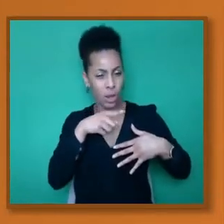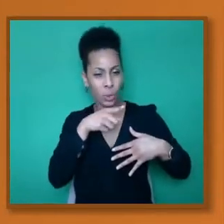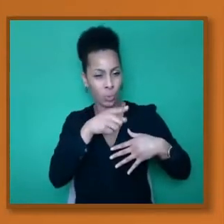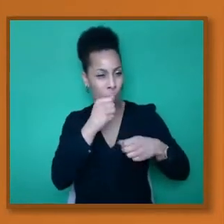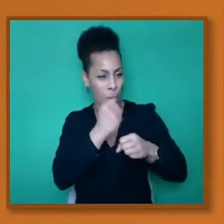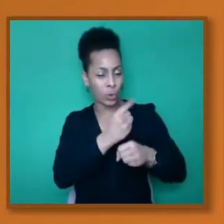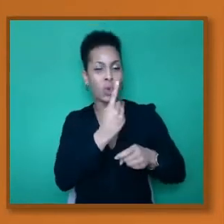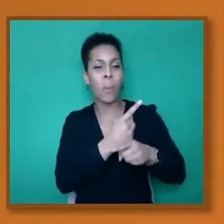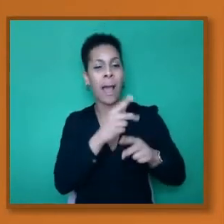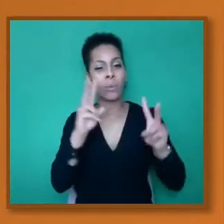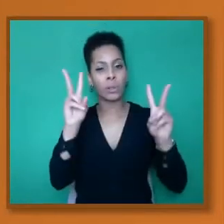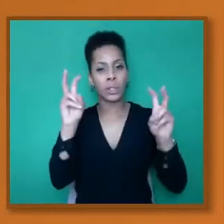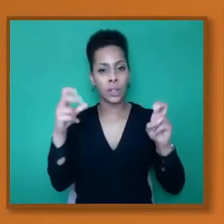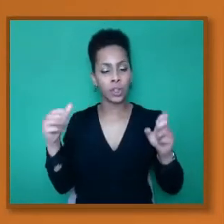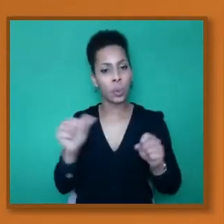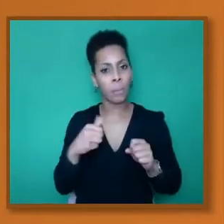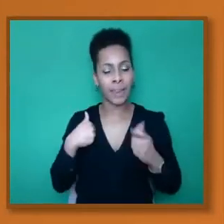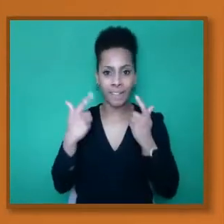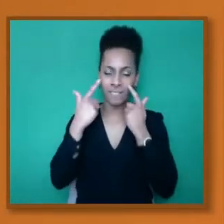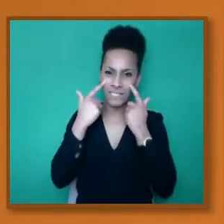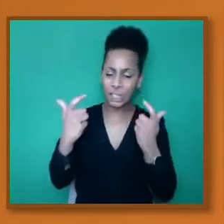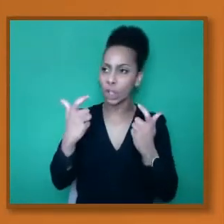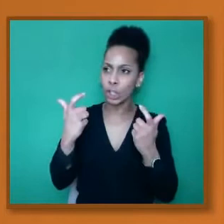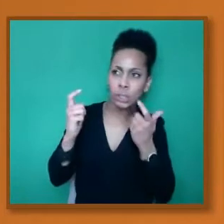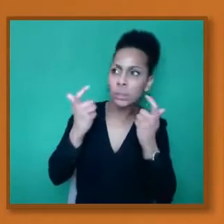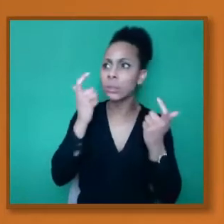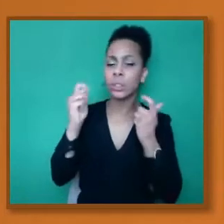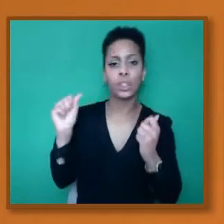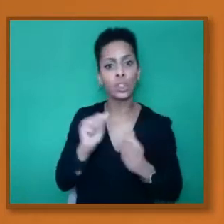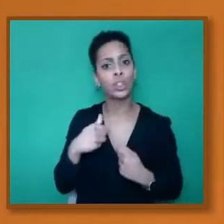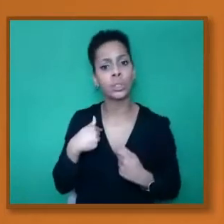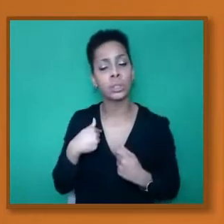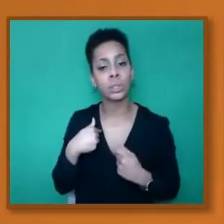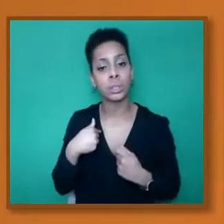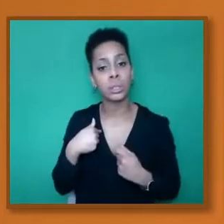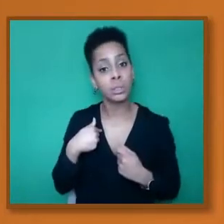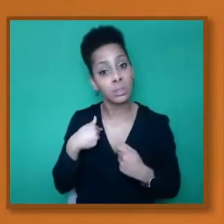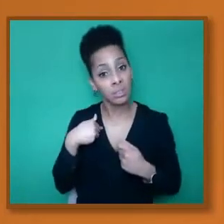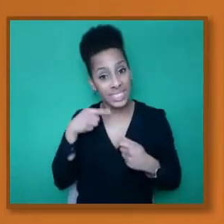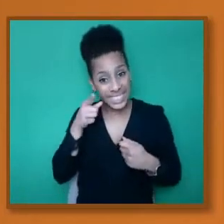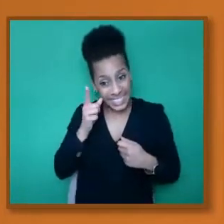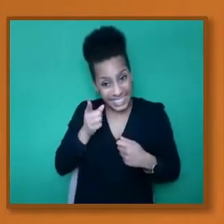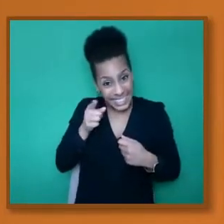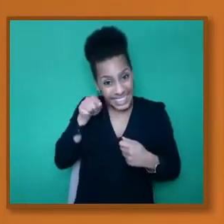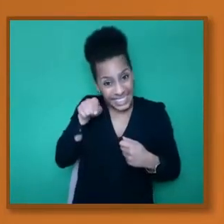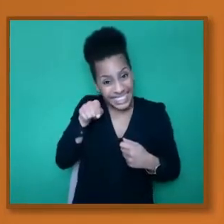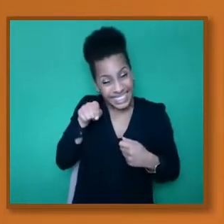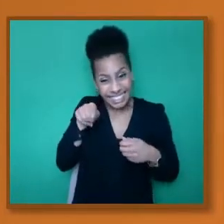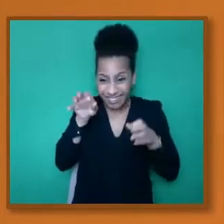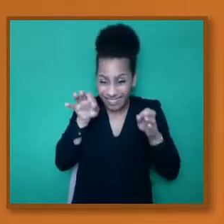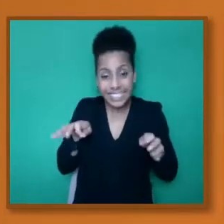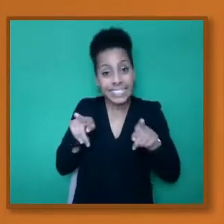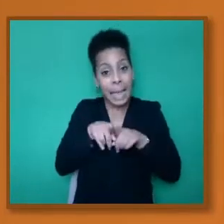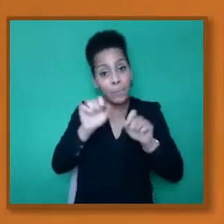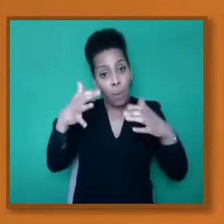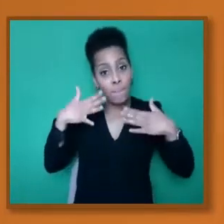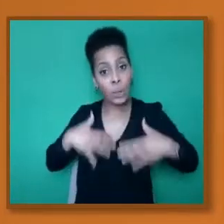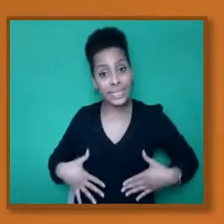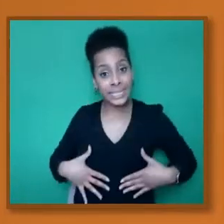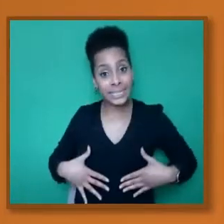that we need to have, that's effectively what the body does. It's